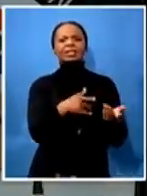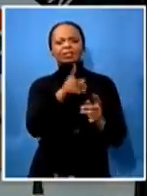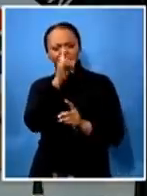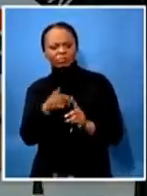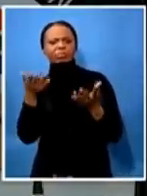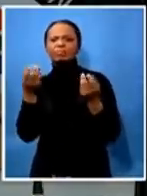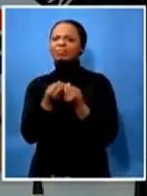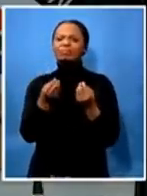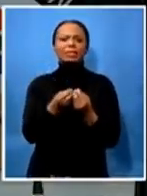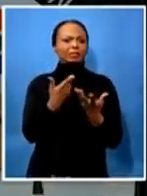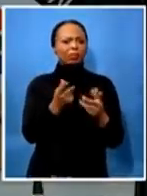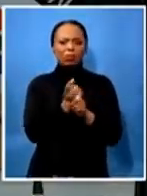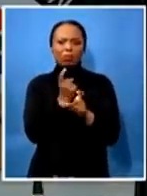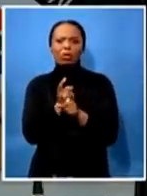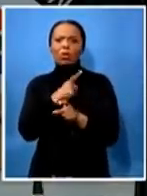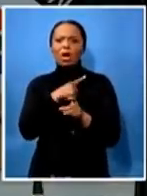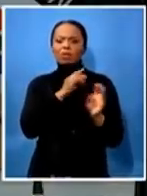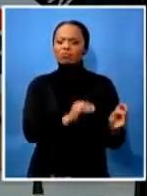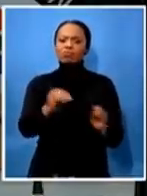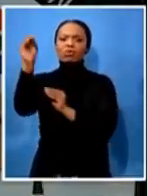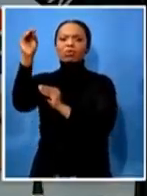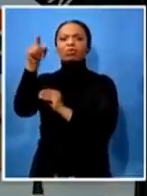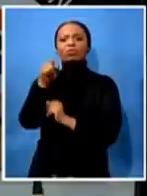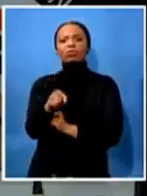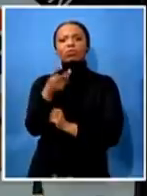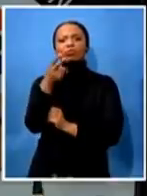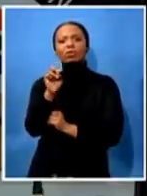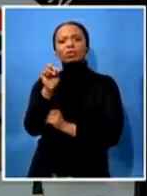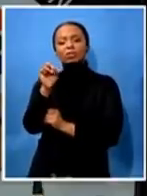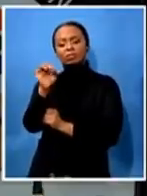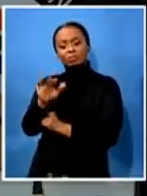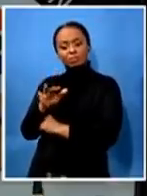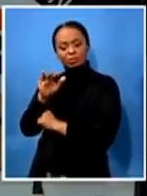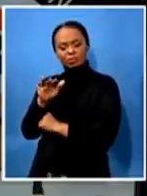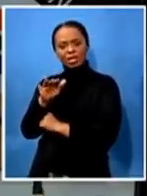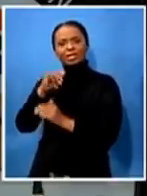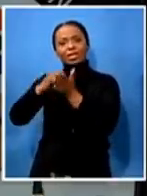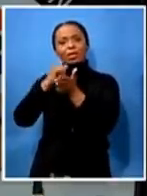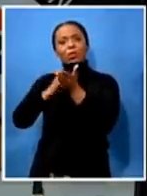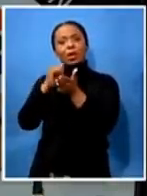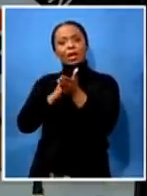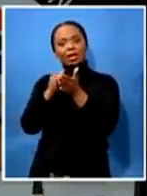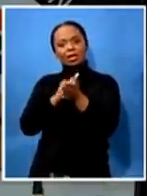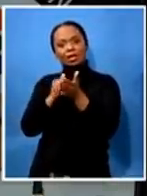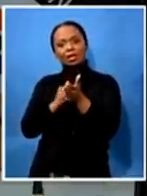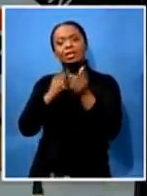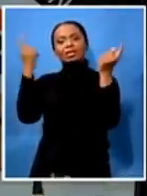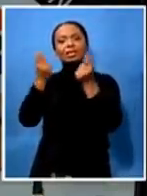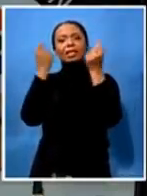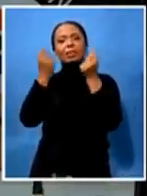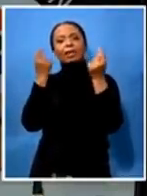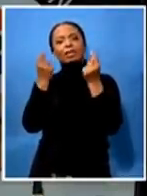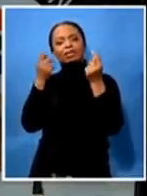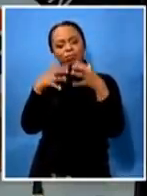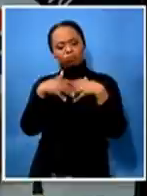conference was in december in january when we went to celebrate the anniversary of the nc in 2018 i